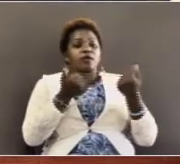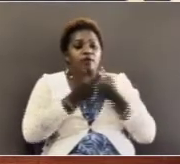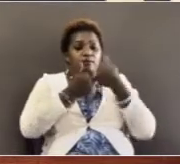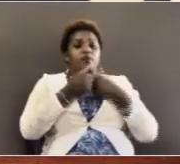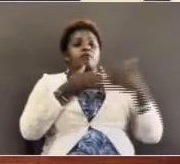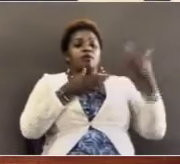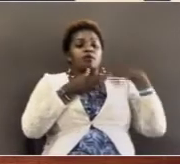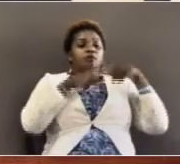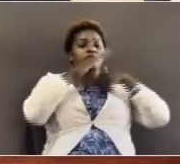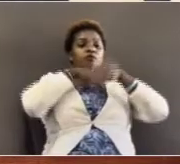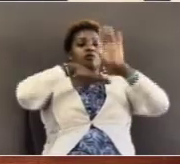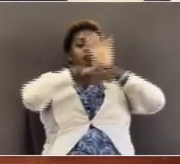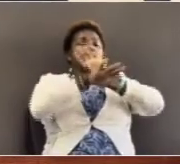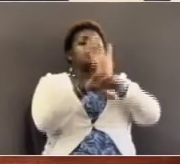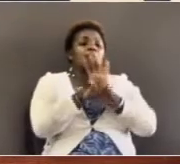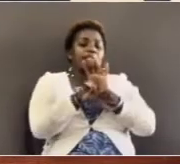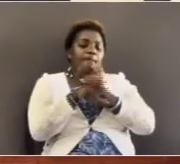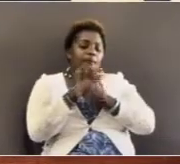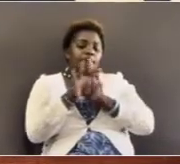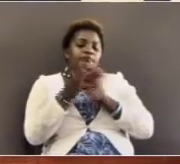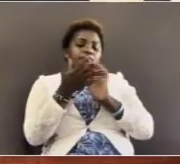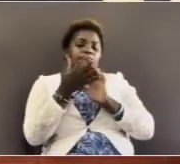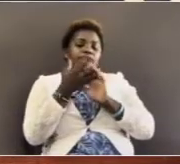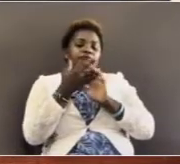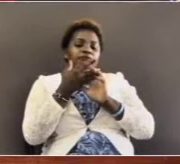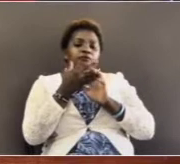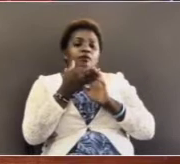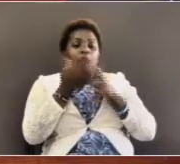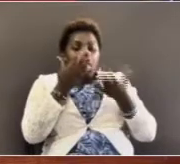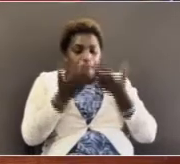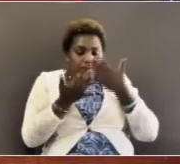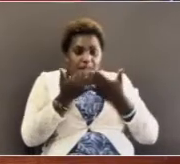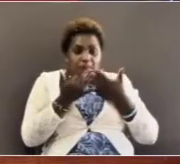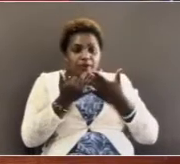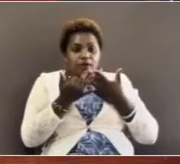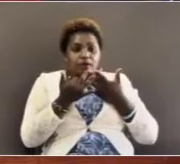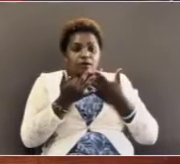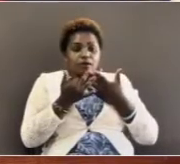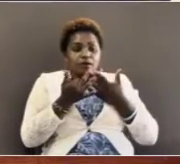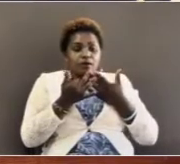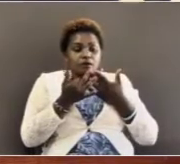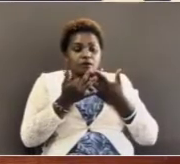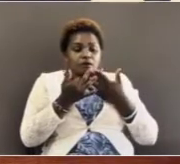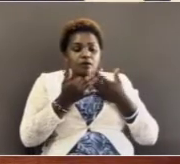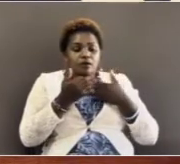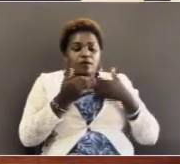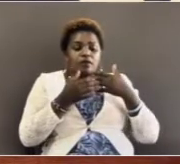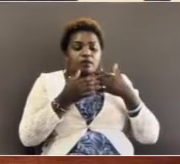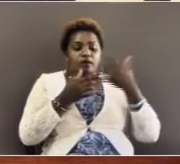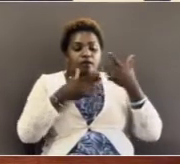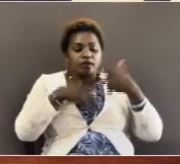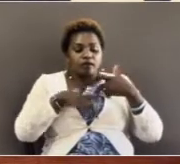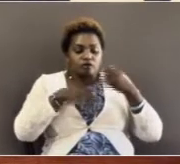happens when we go to church maybe some of us they just left Jesus